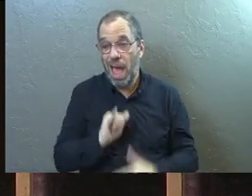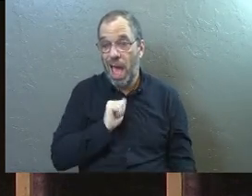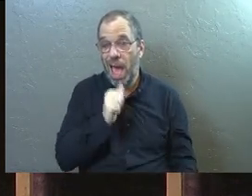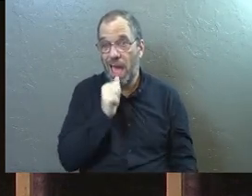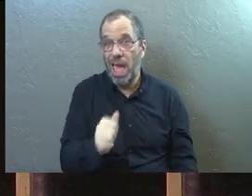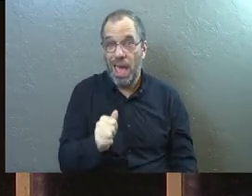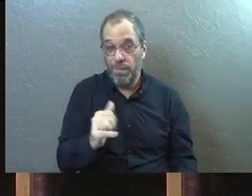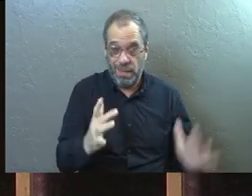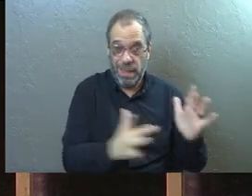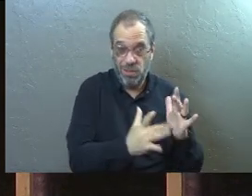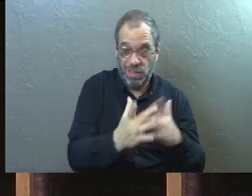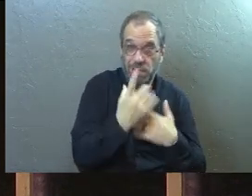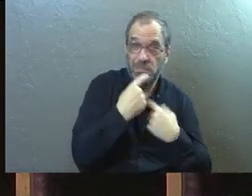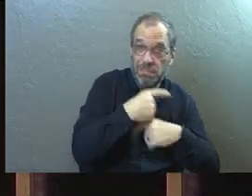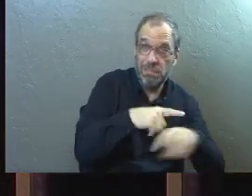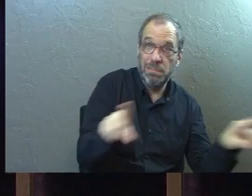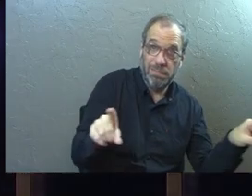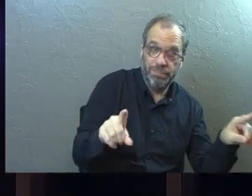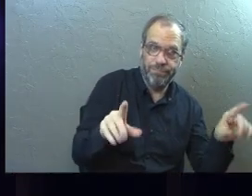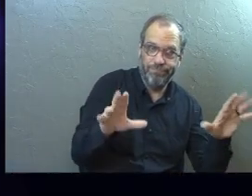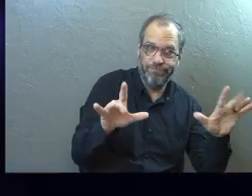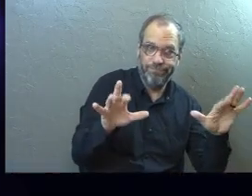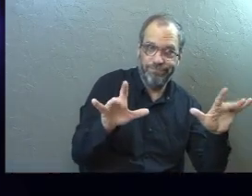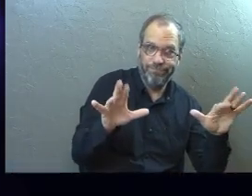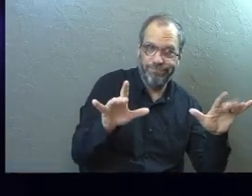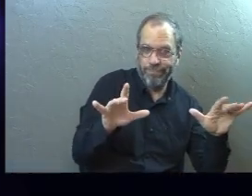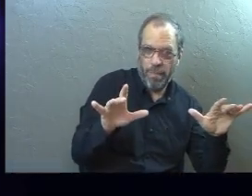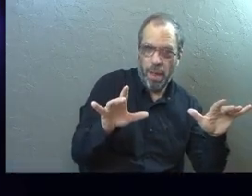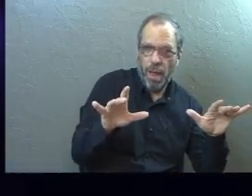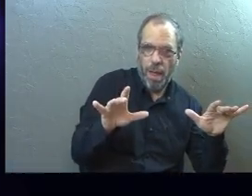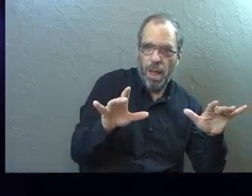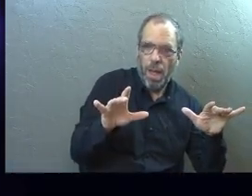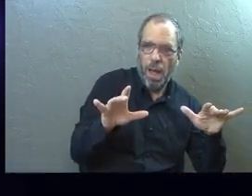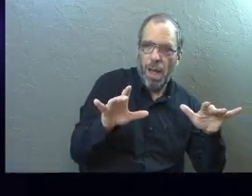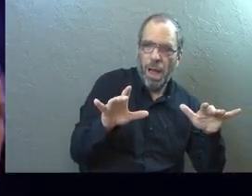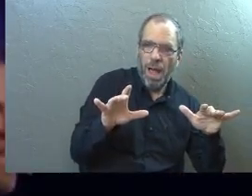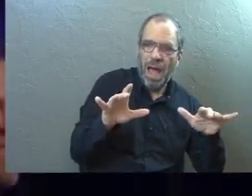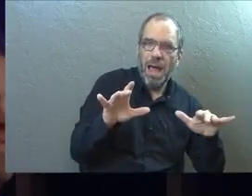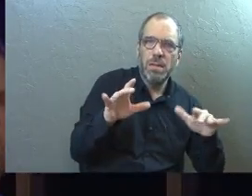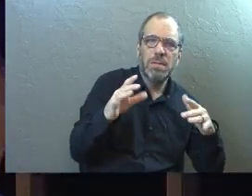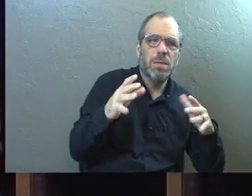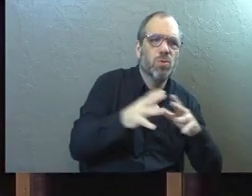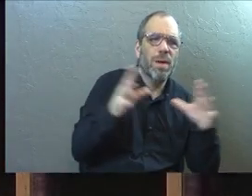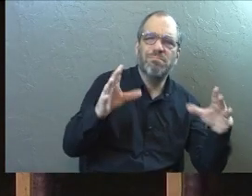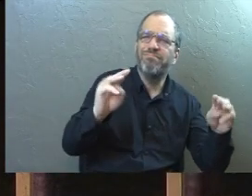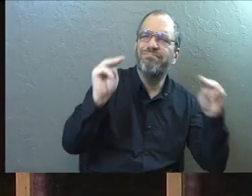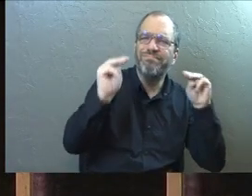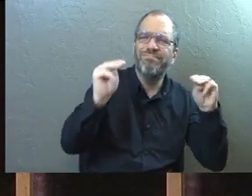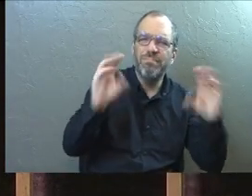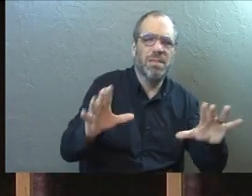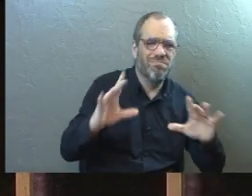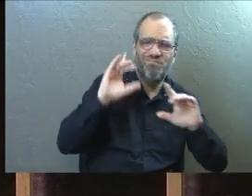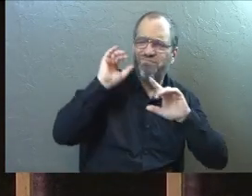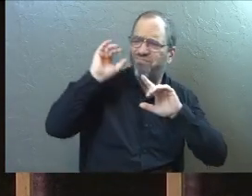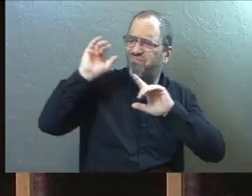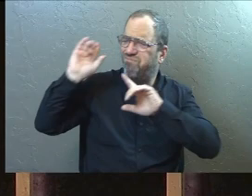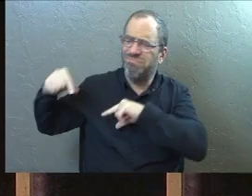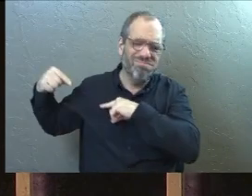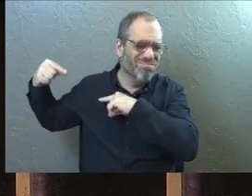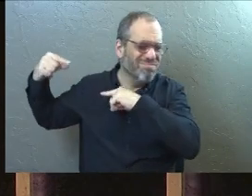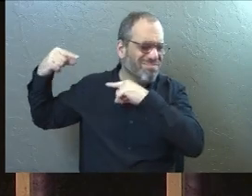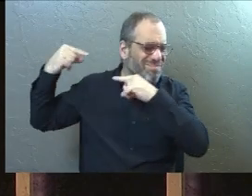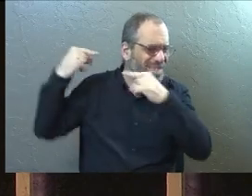statement is made by Jesus, right? Right. While he is giving the greatest miracle of all time,